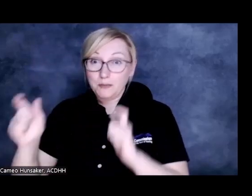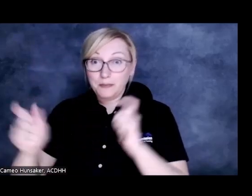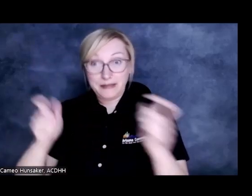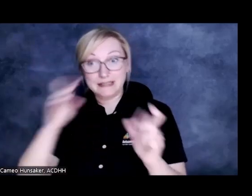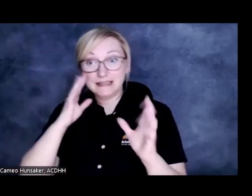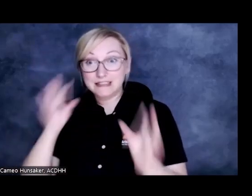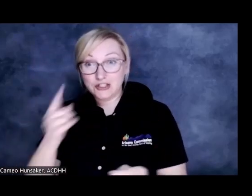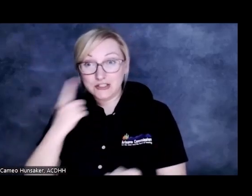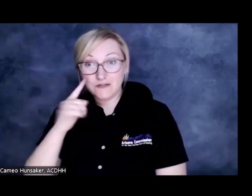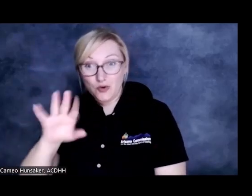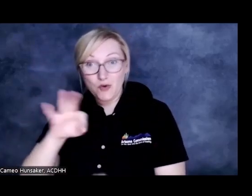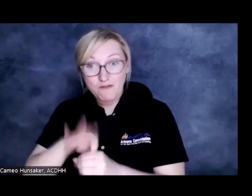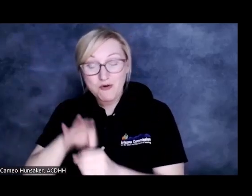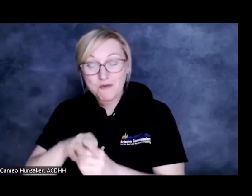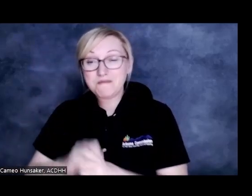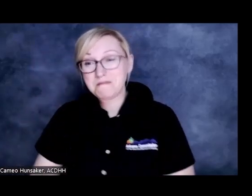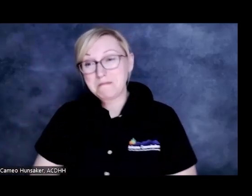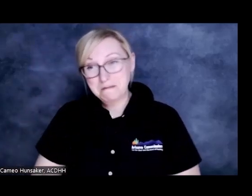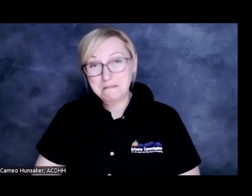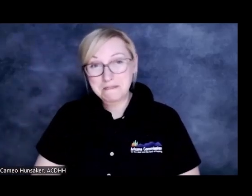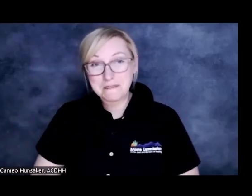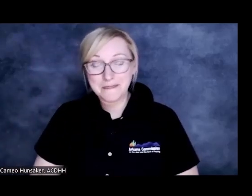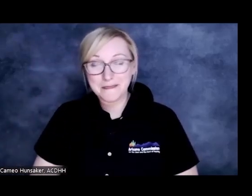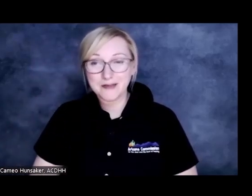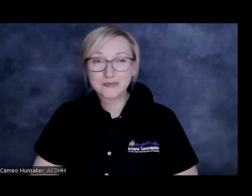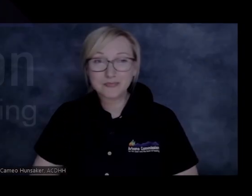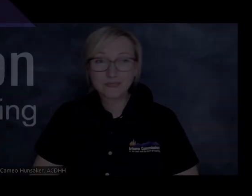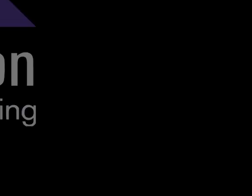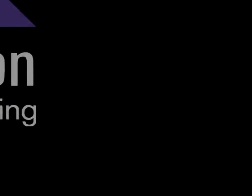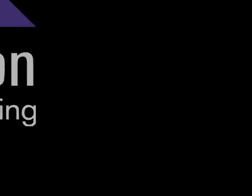decisions for your vote this fall. So, again,